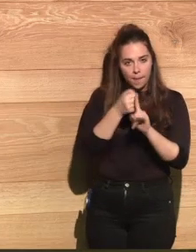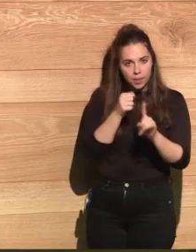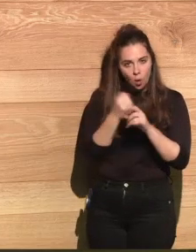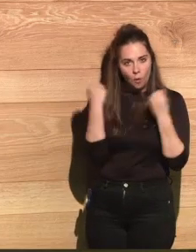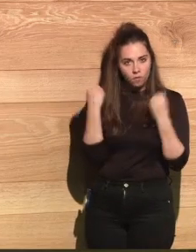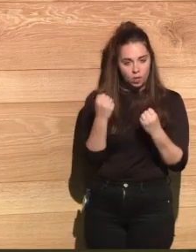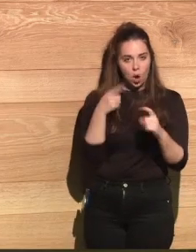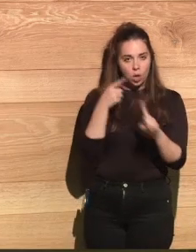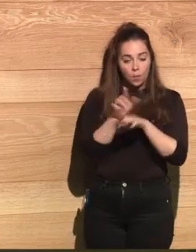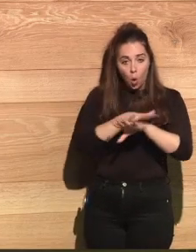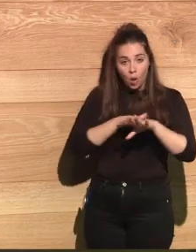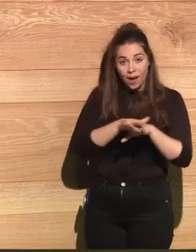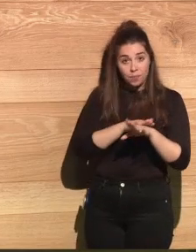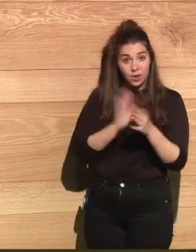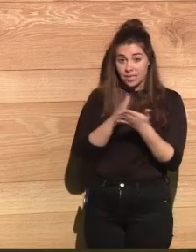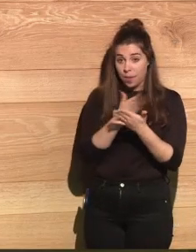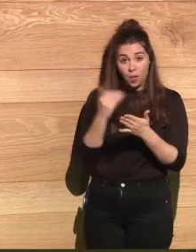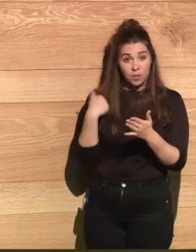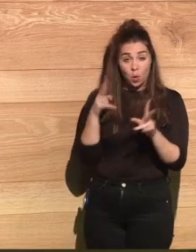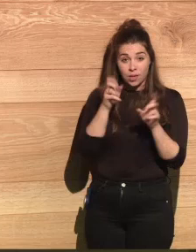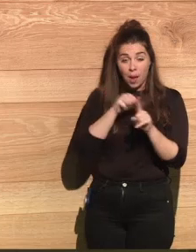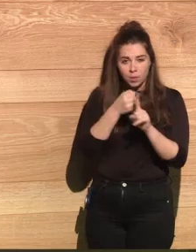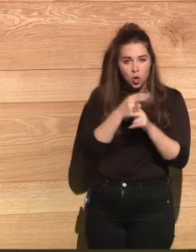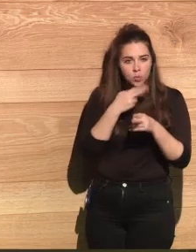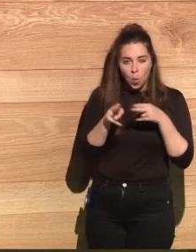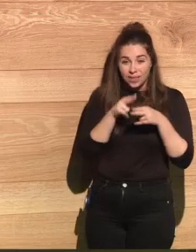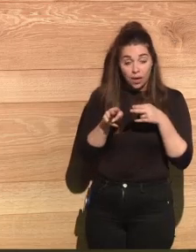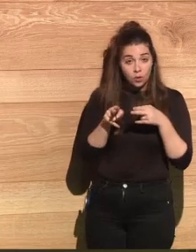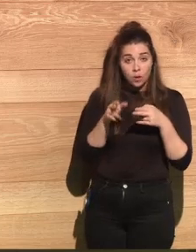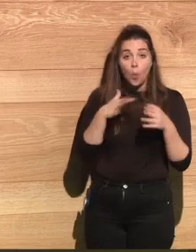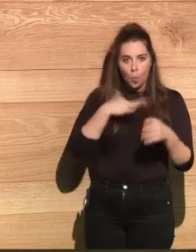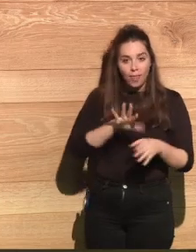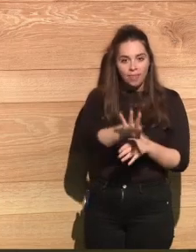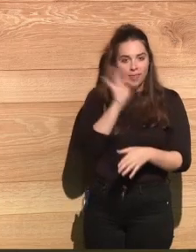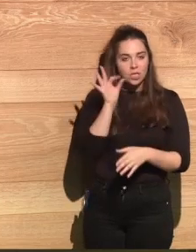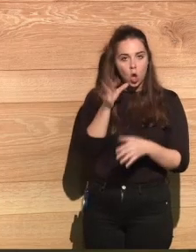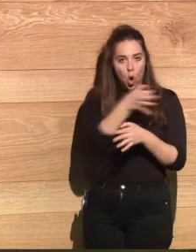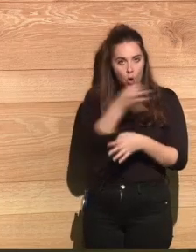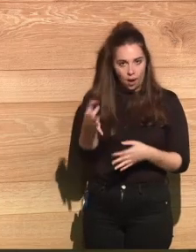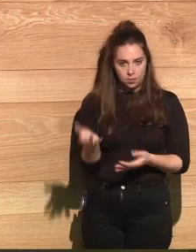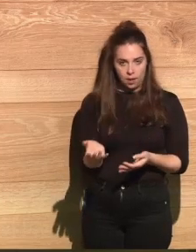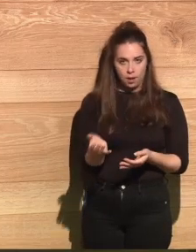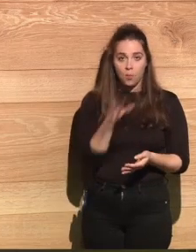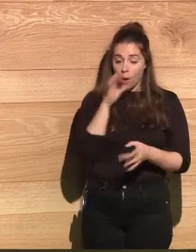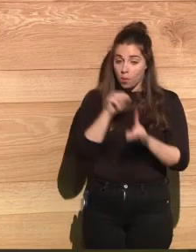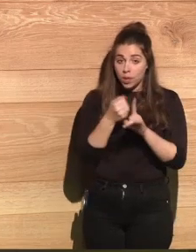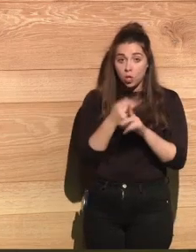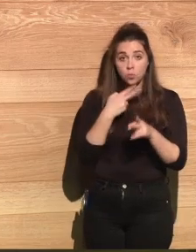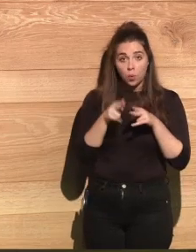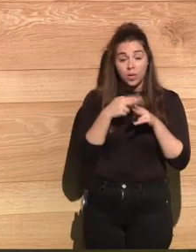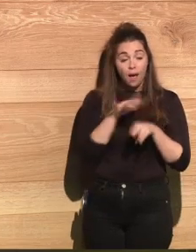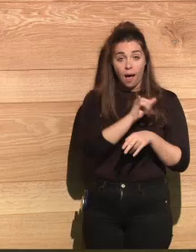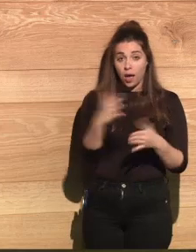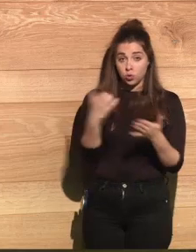a conversation about it and put pressure on the government. So irrespective of the political pressures they might be receiving, they're able to make the right decision because,